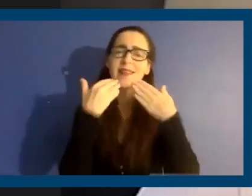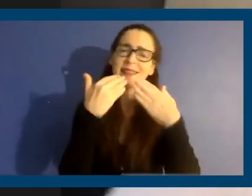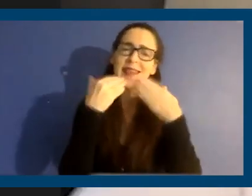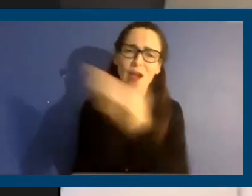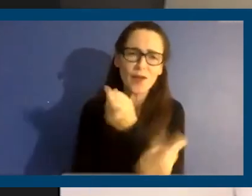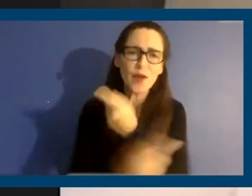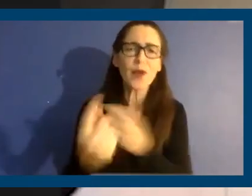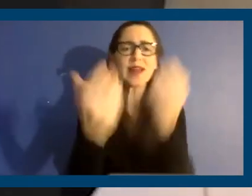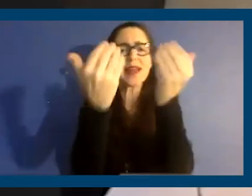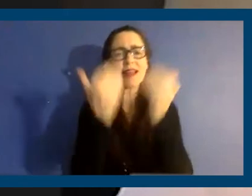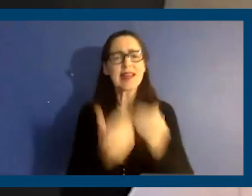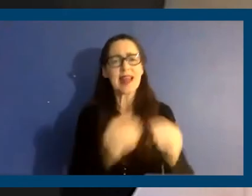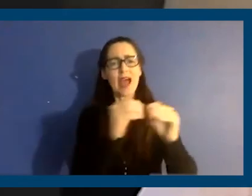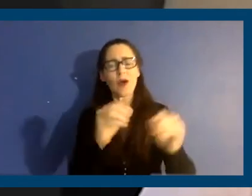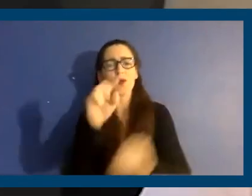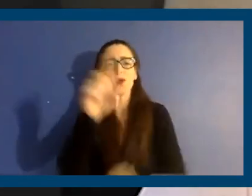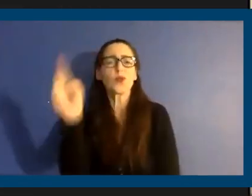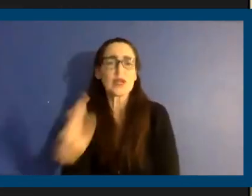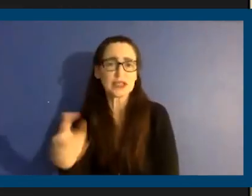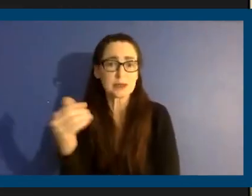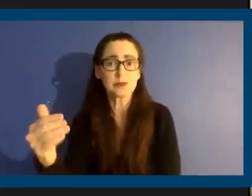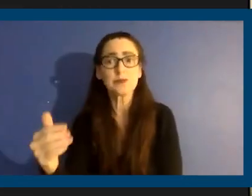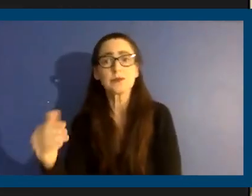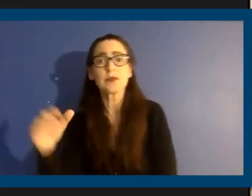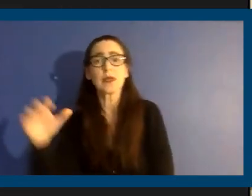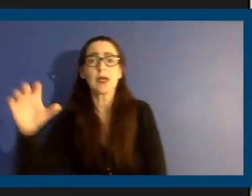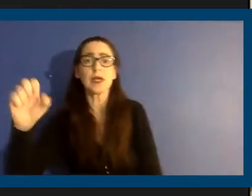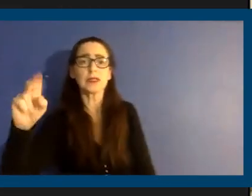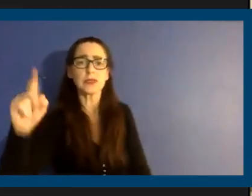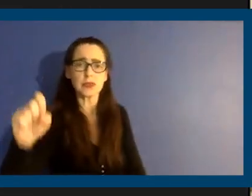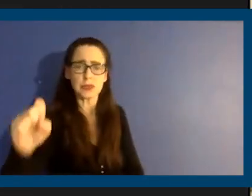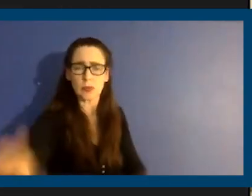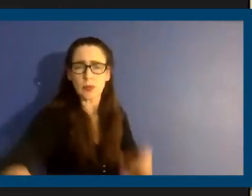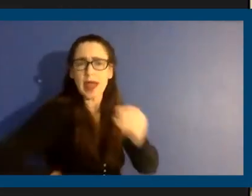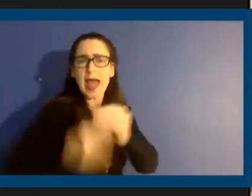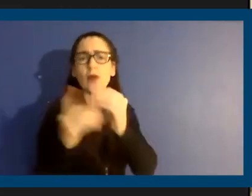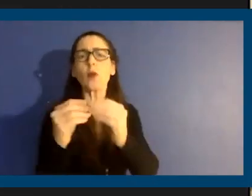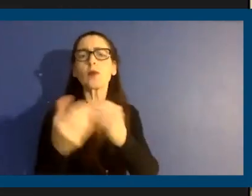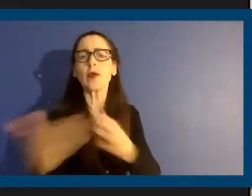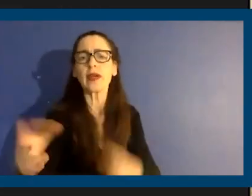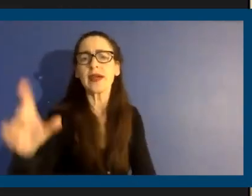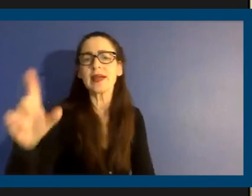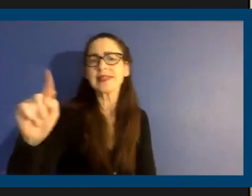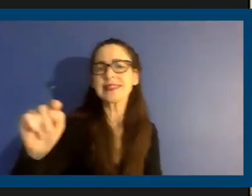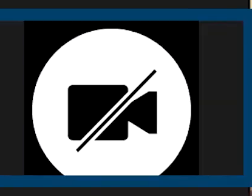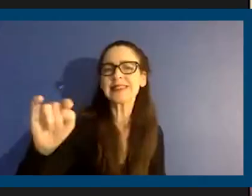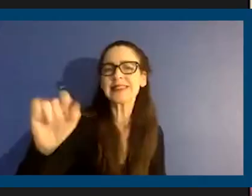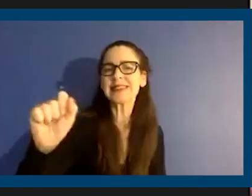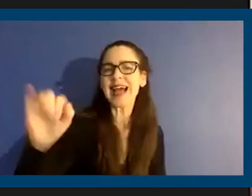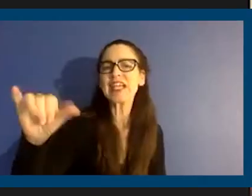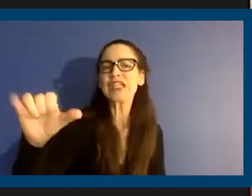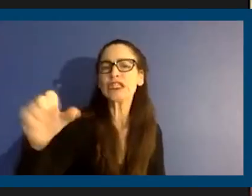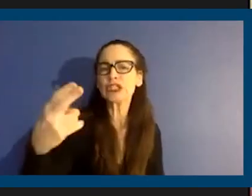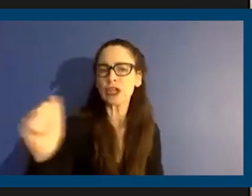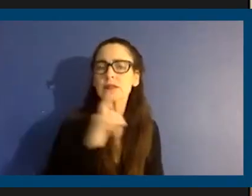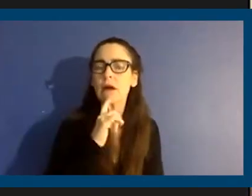we before we move on. Susie, I want to say one thing real quick. This is Tyesha. I